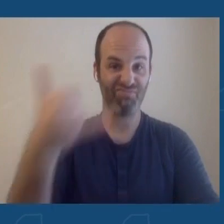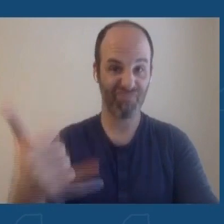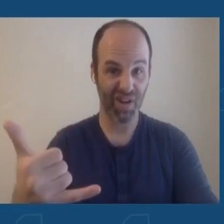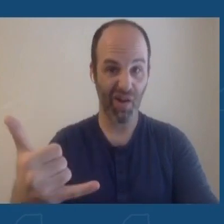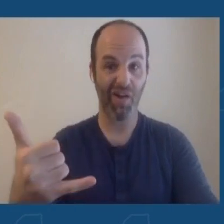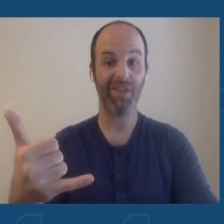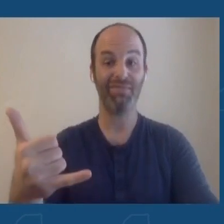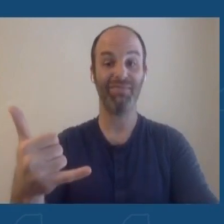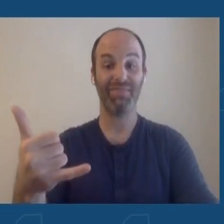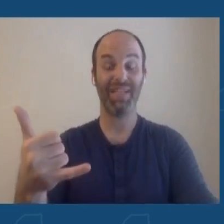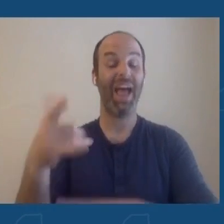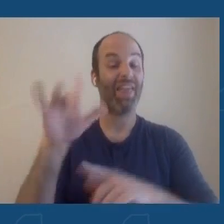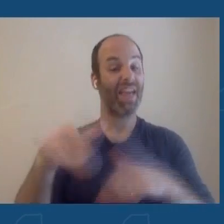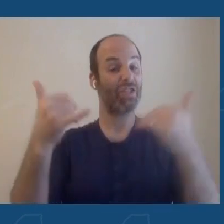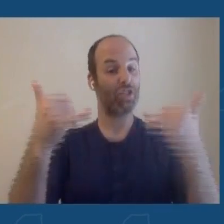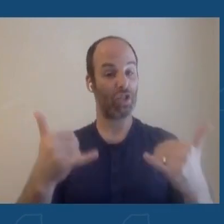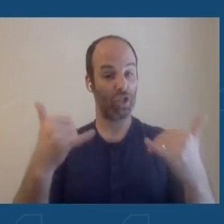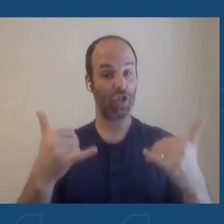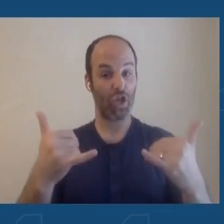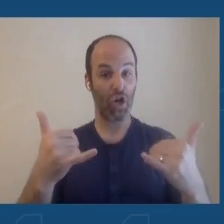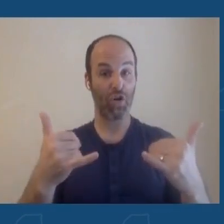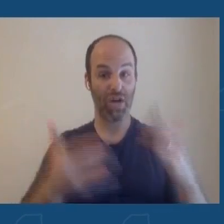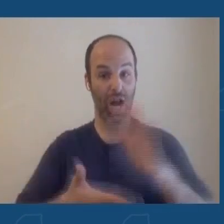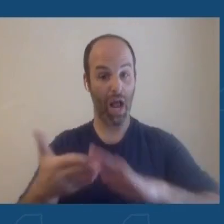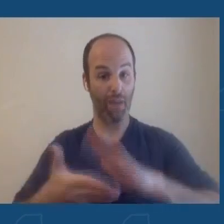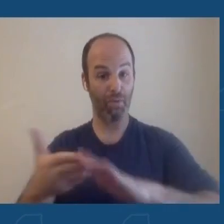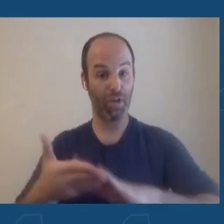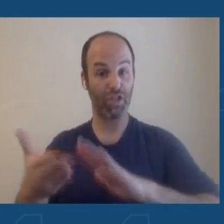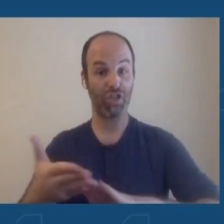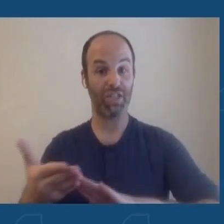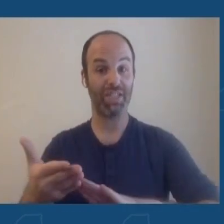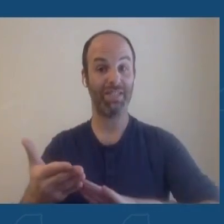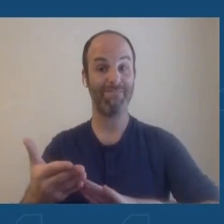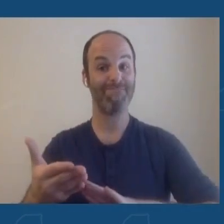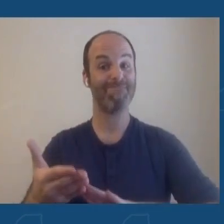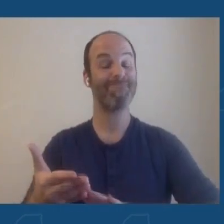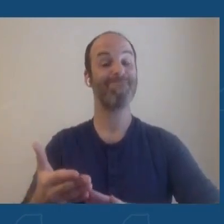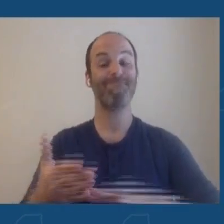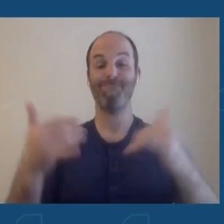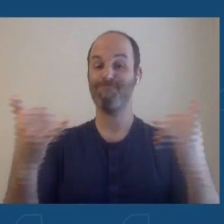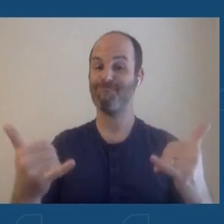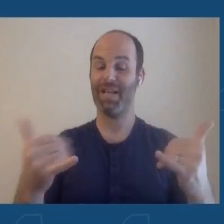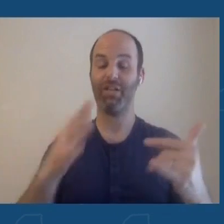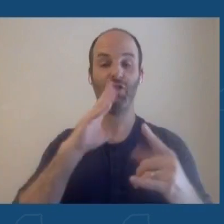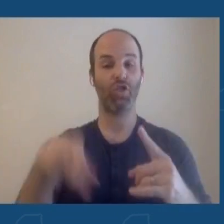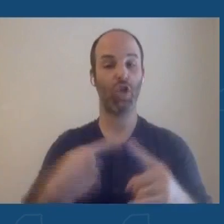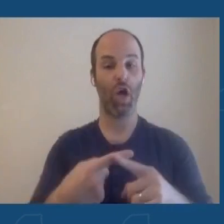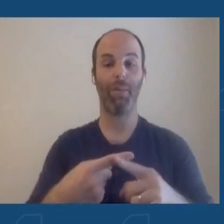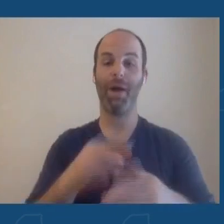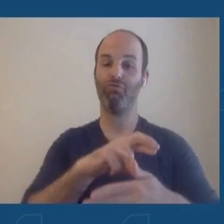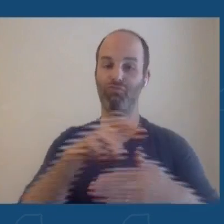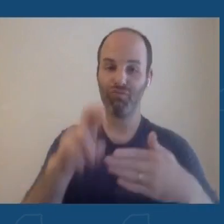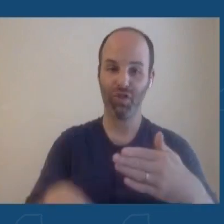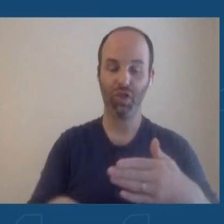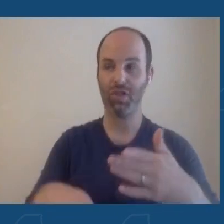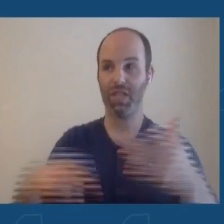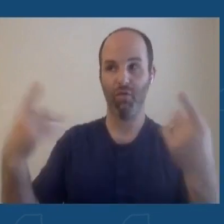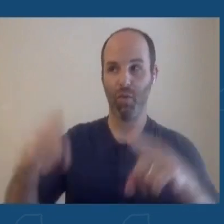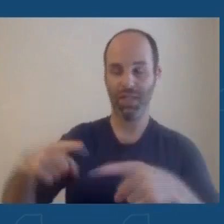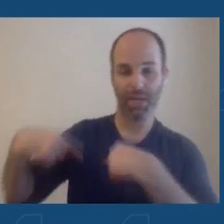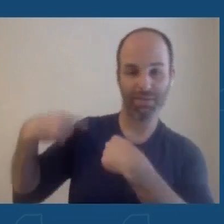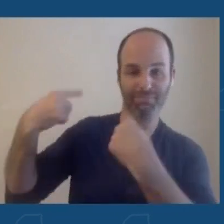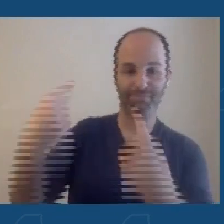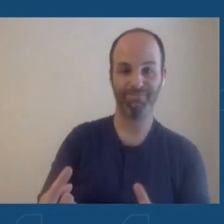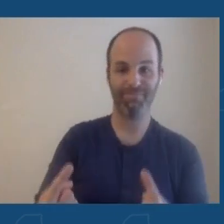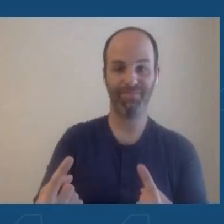operations. That's very much underway. Let's talk about the aftermath of what we've been going through already. As much as I'd love to